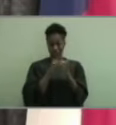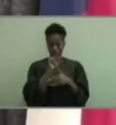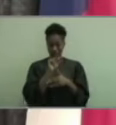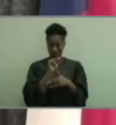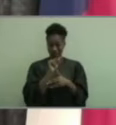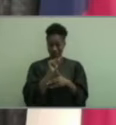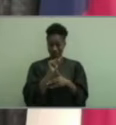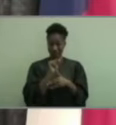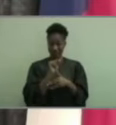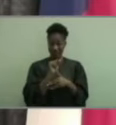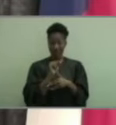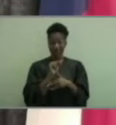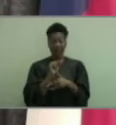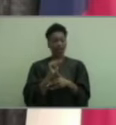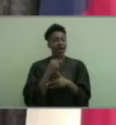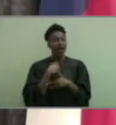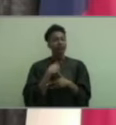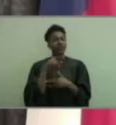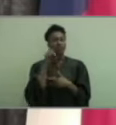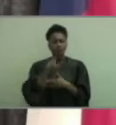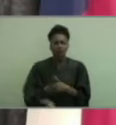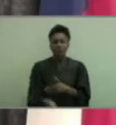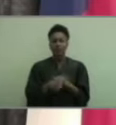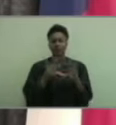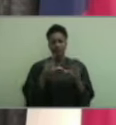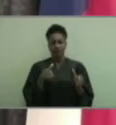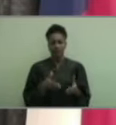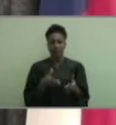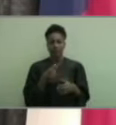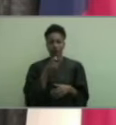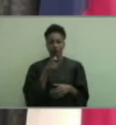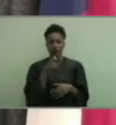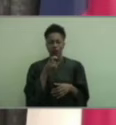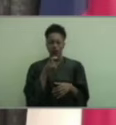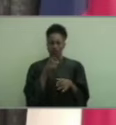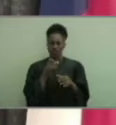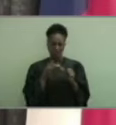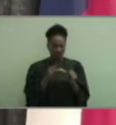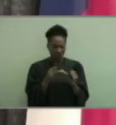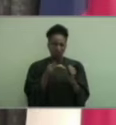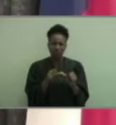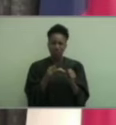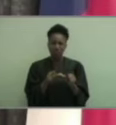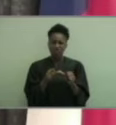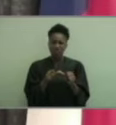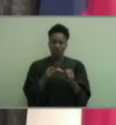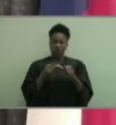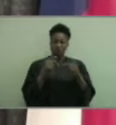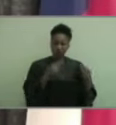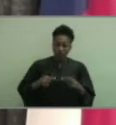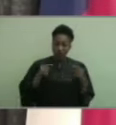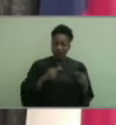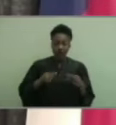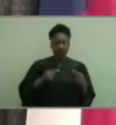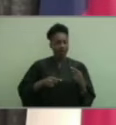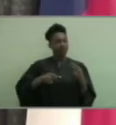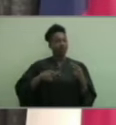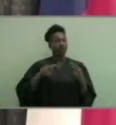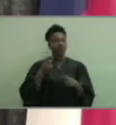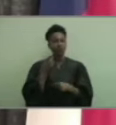but i believe you must be the class who has weathered the most storms in recent history